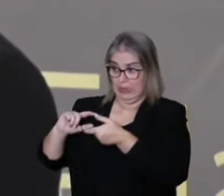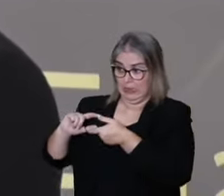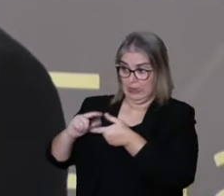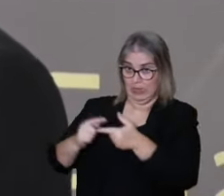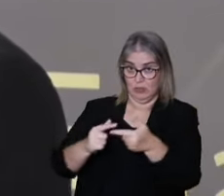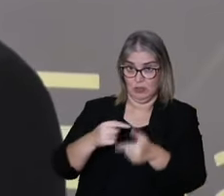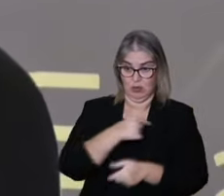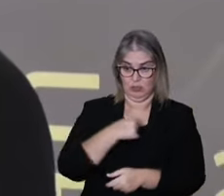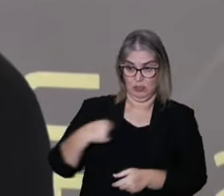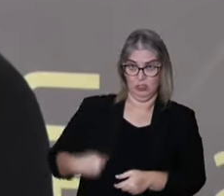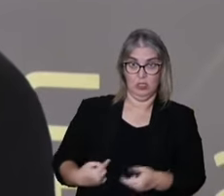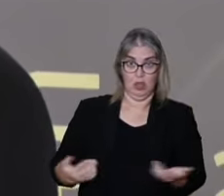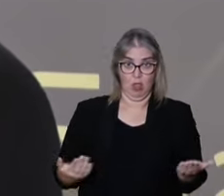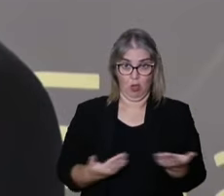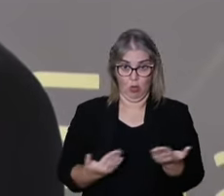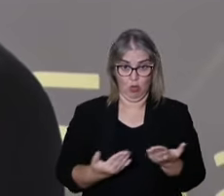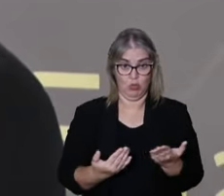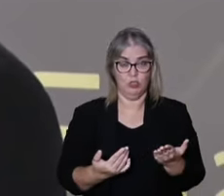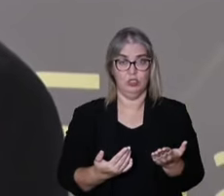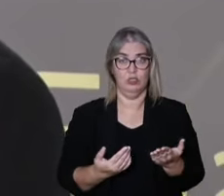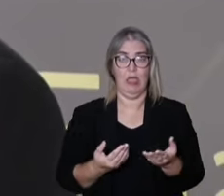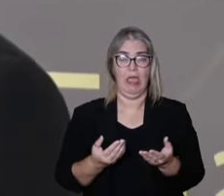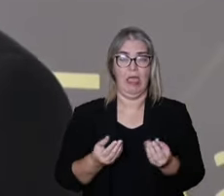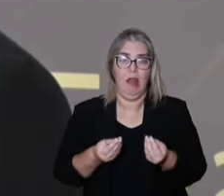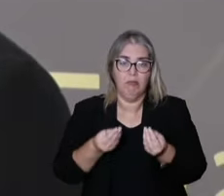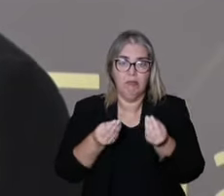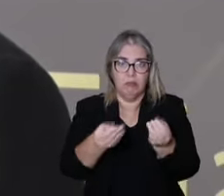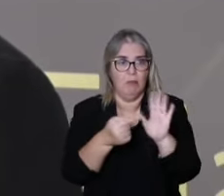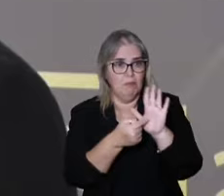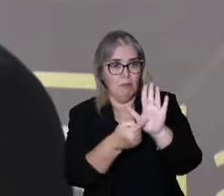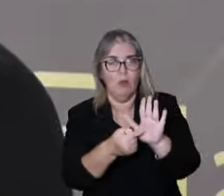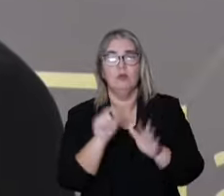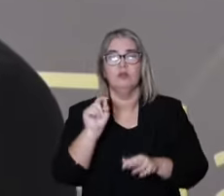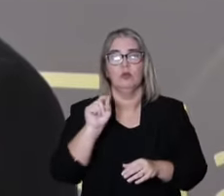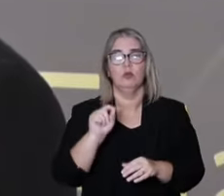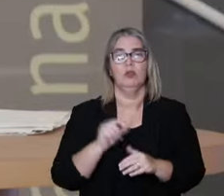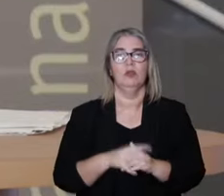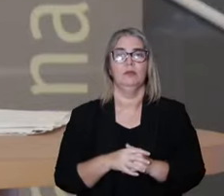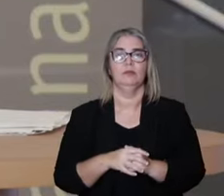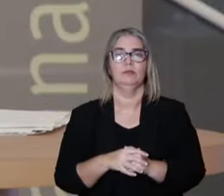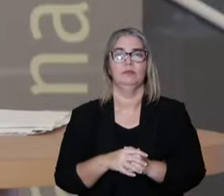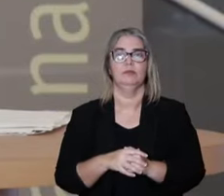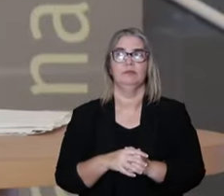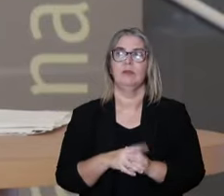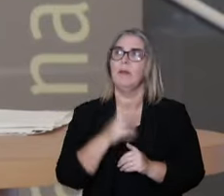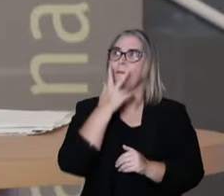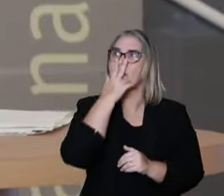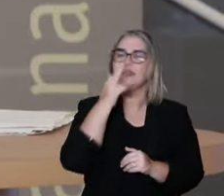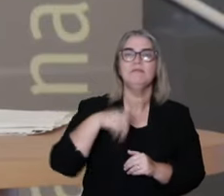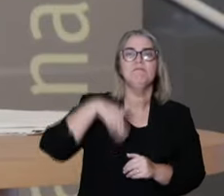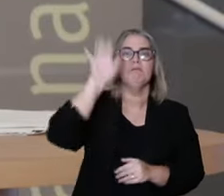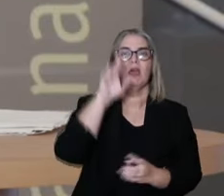And the traditional Chinese medicine, what it brings to us now,